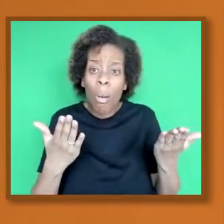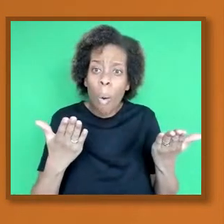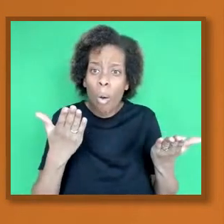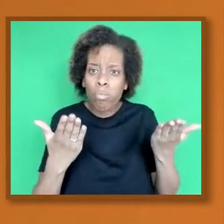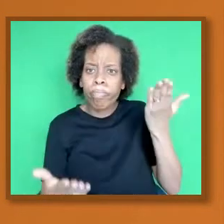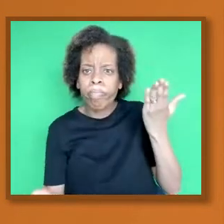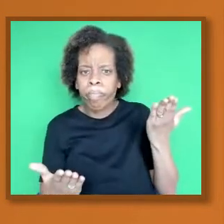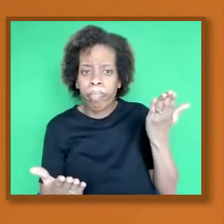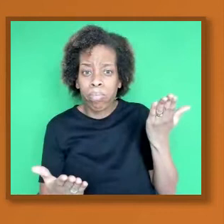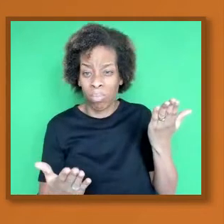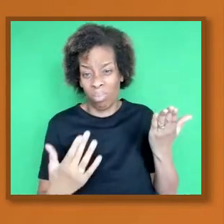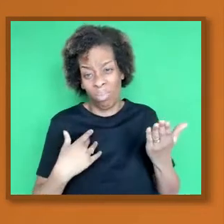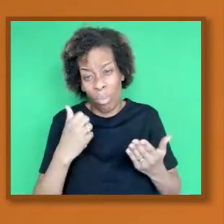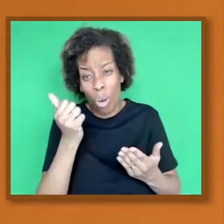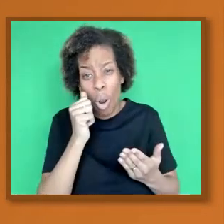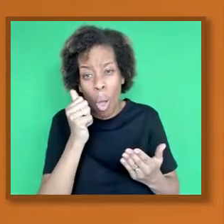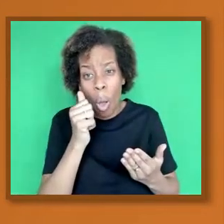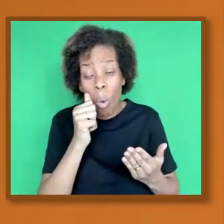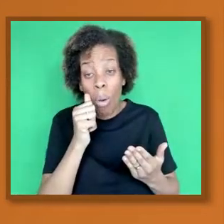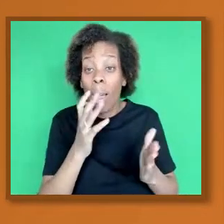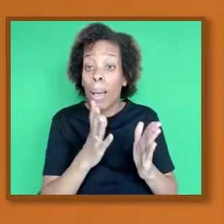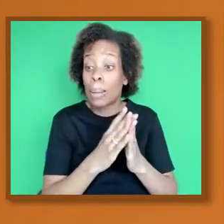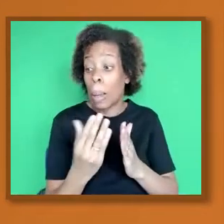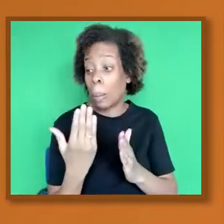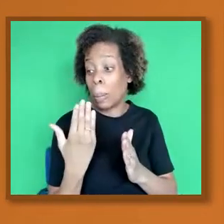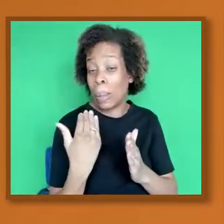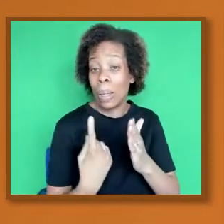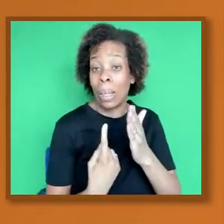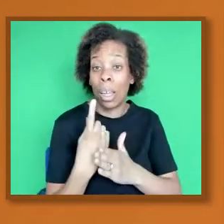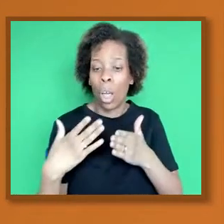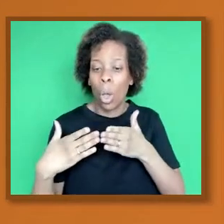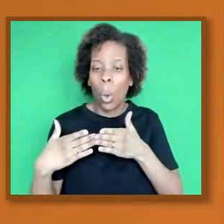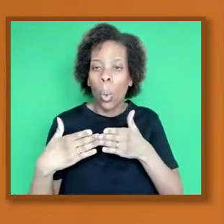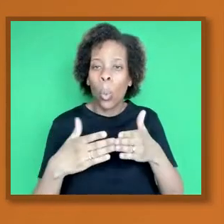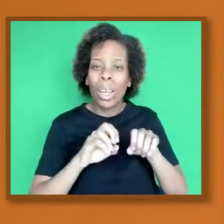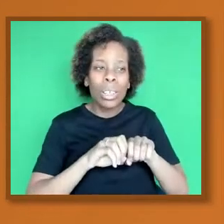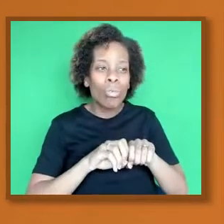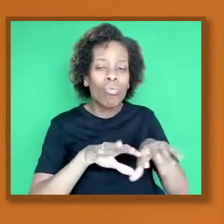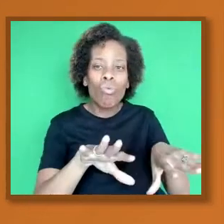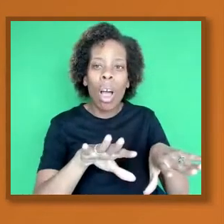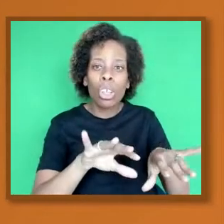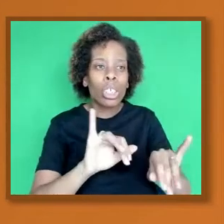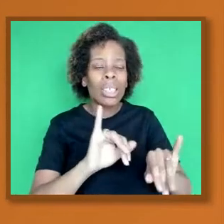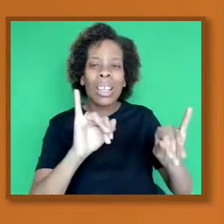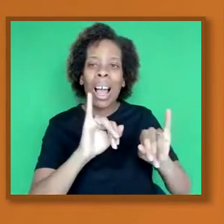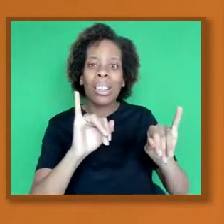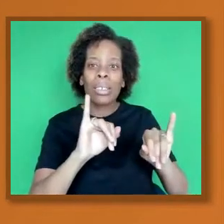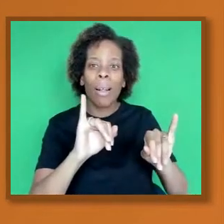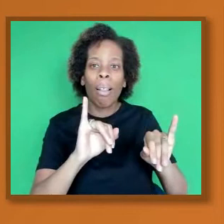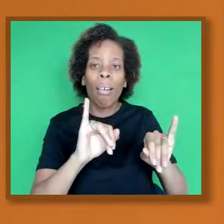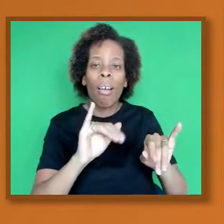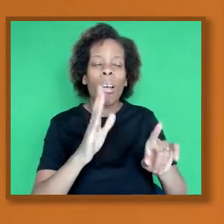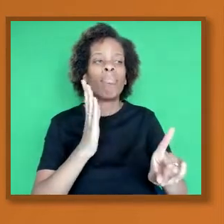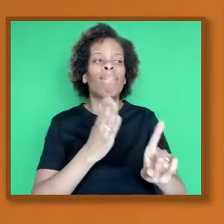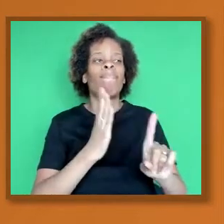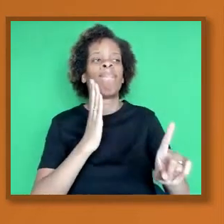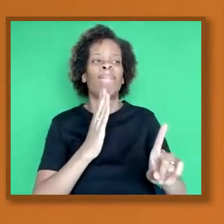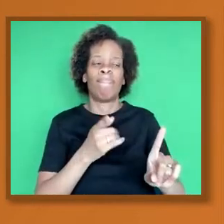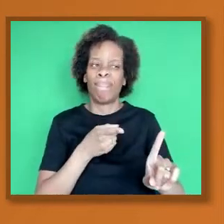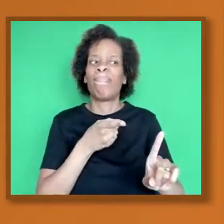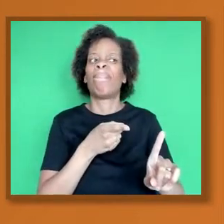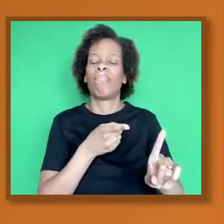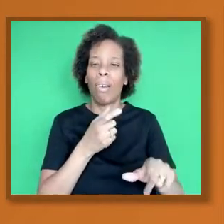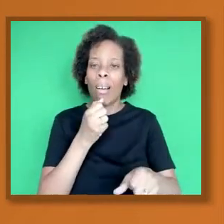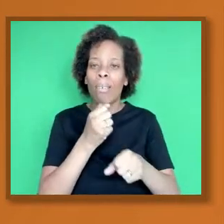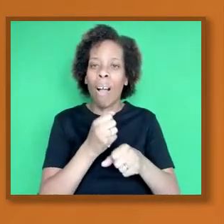Windrush scandal, which always highlight that the way that the government may well handle these issues may